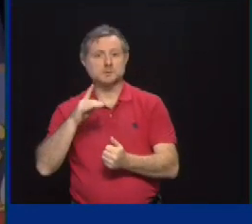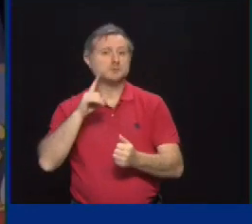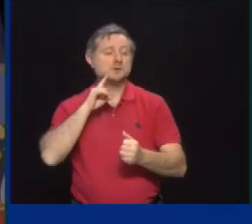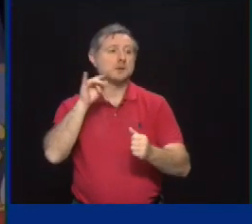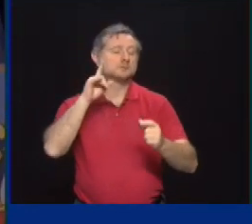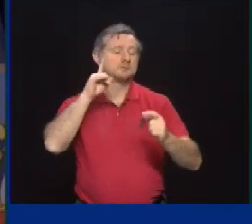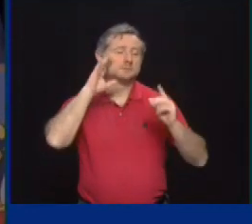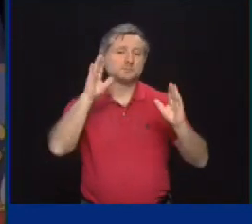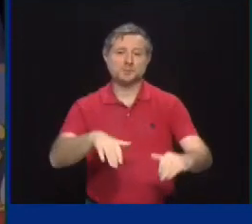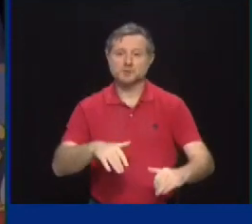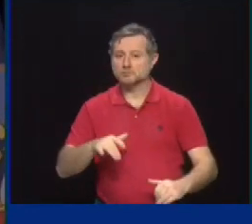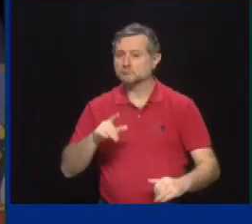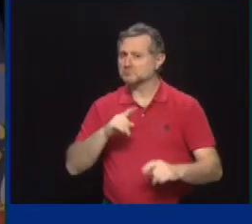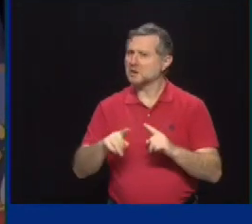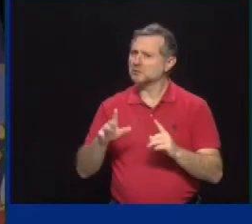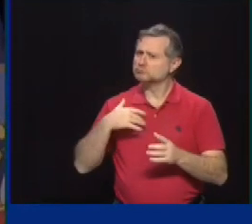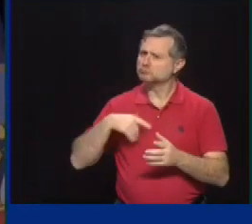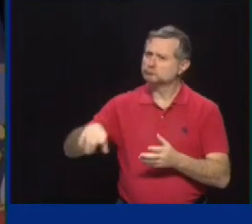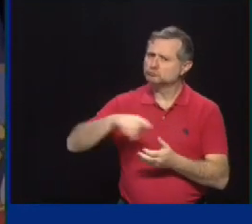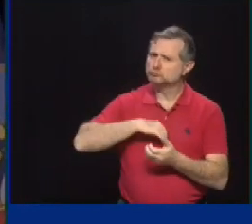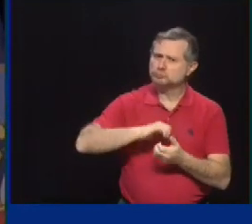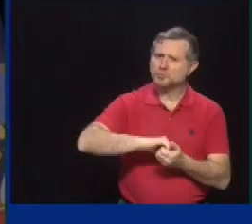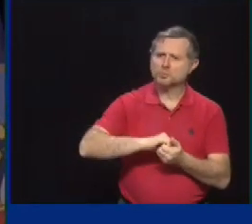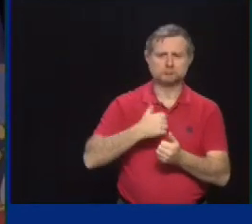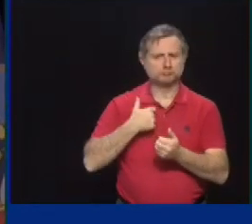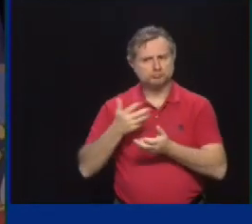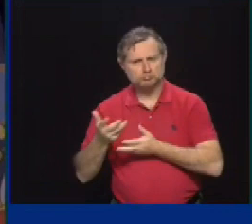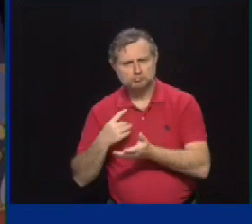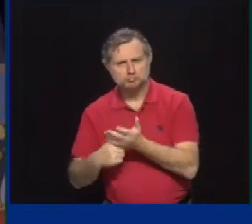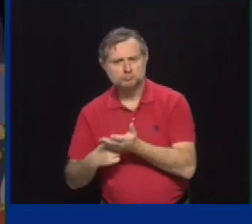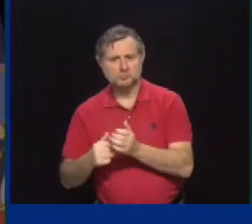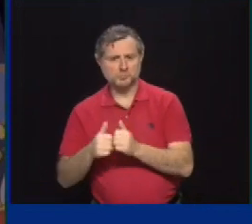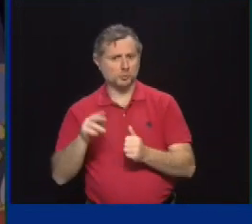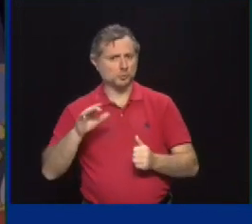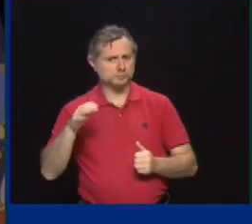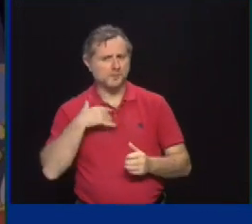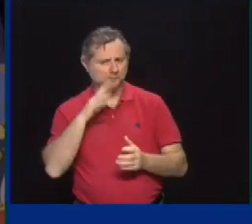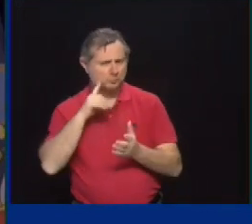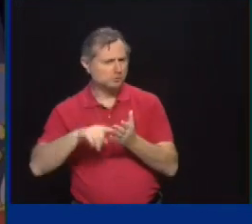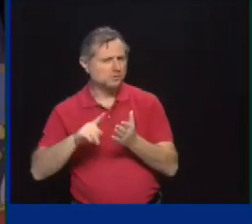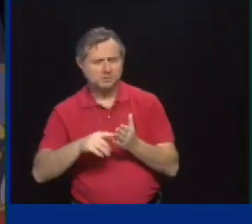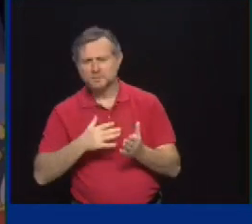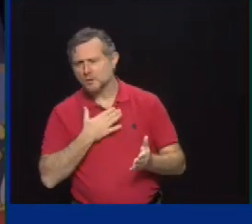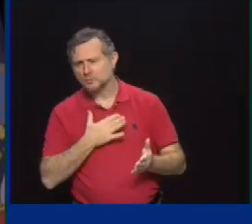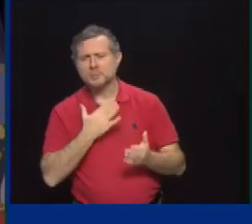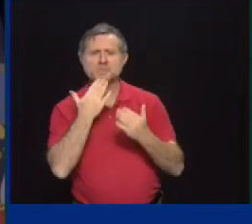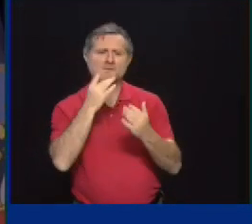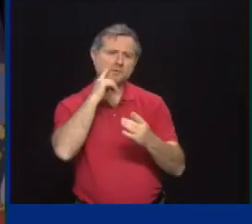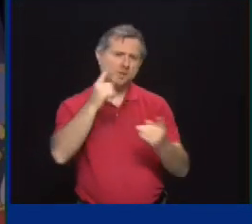to make sure we respond. So I'm happy to look into that question. Thank you. Thanks for coming out today, everybody. appreciate it.